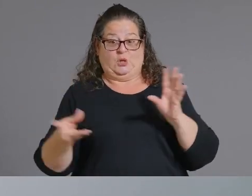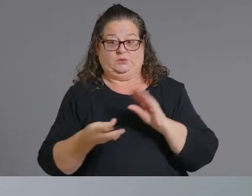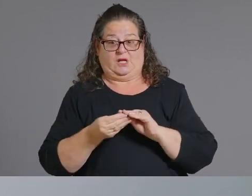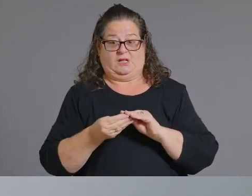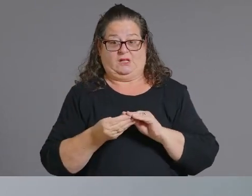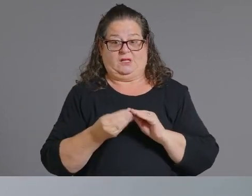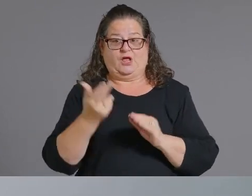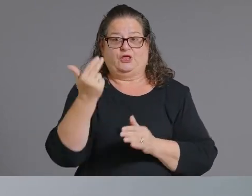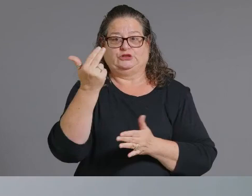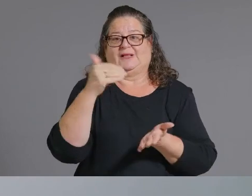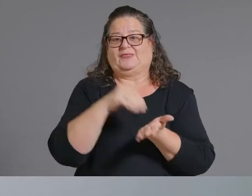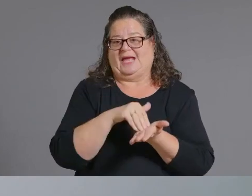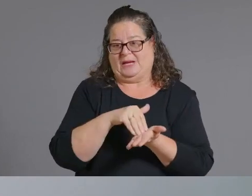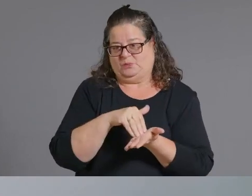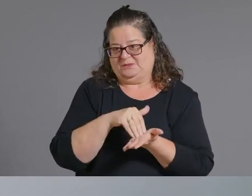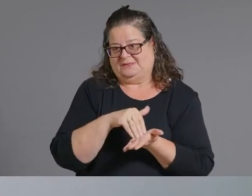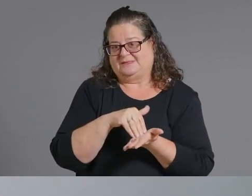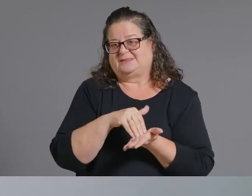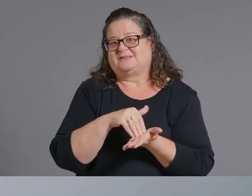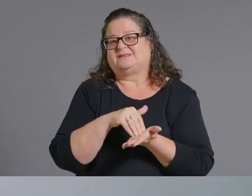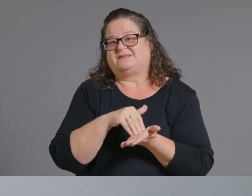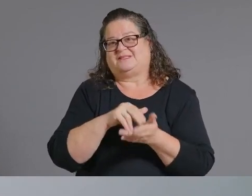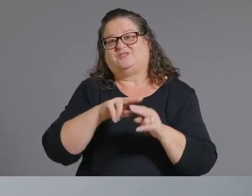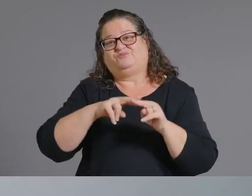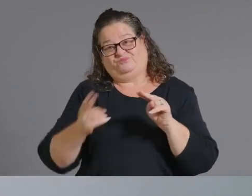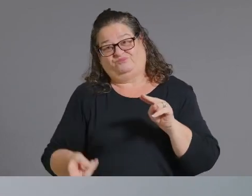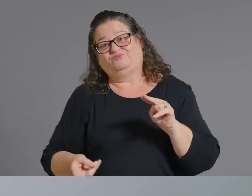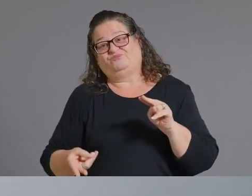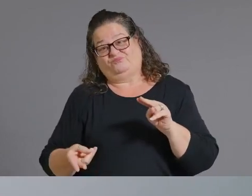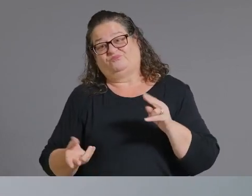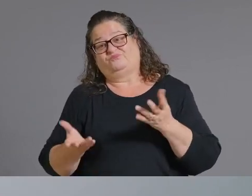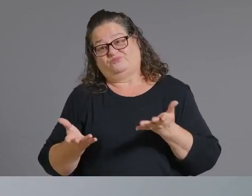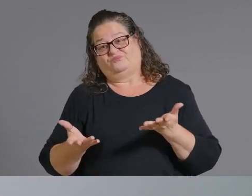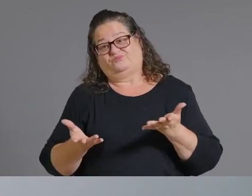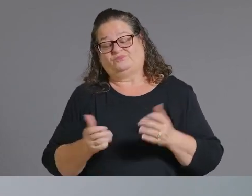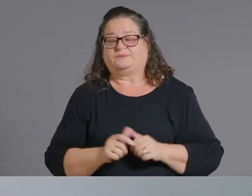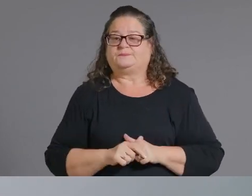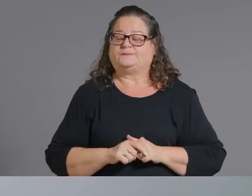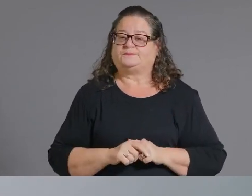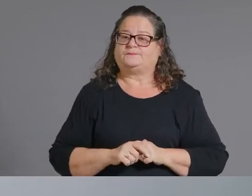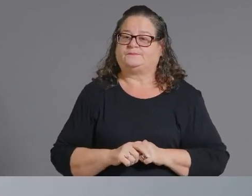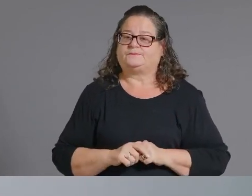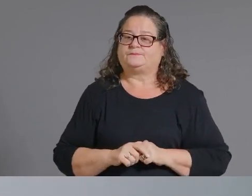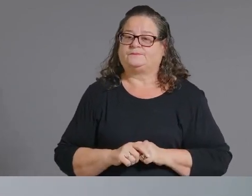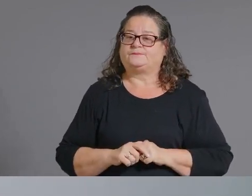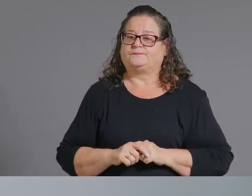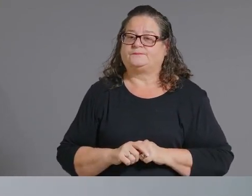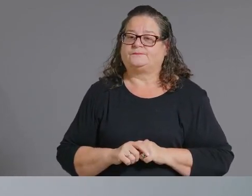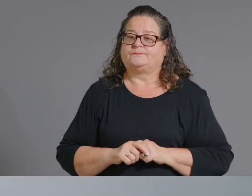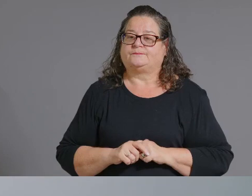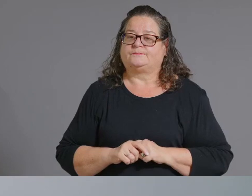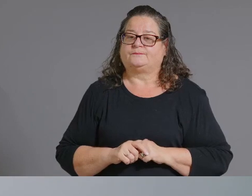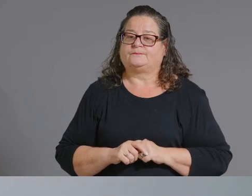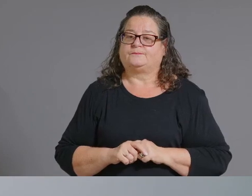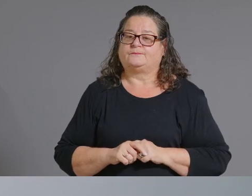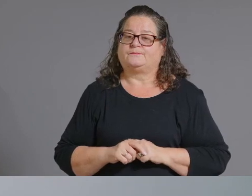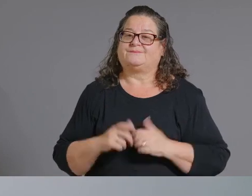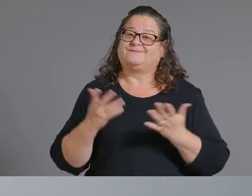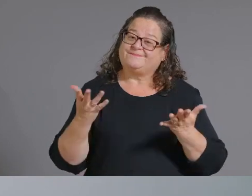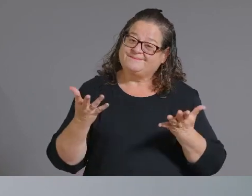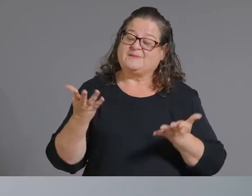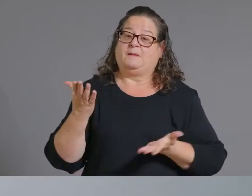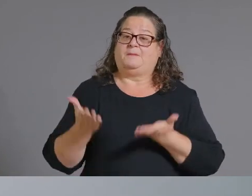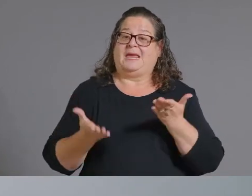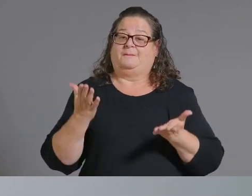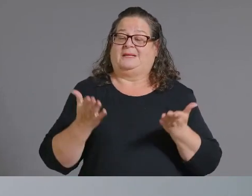last week so that's a significant decrease now given that um we might have seen even more of a decrease last week because i